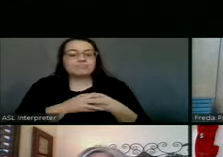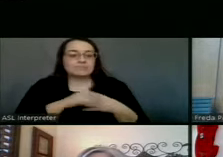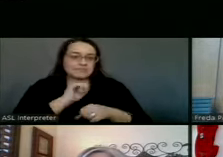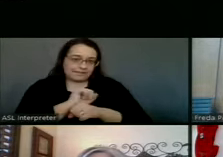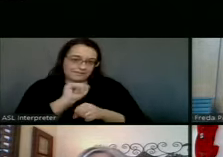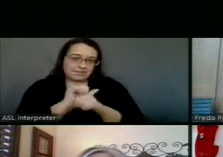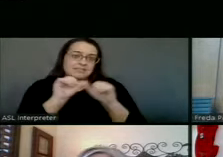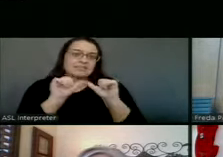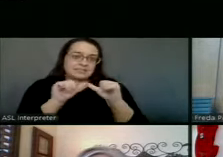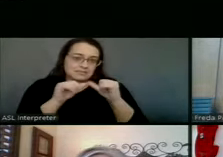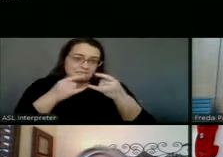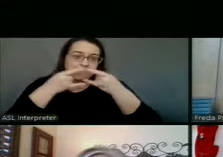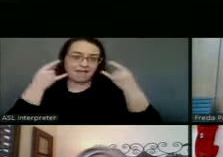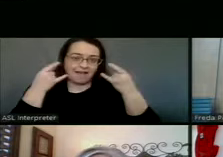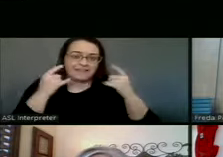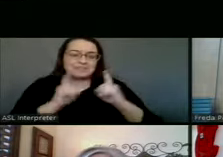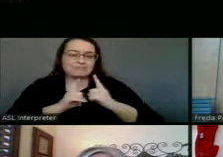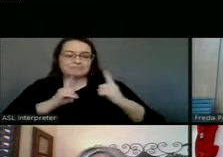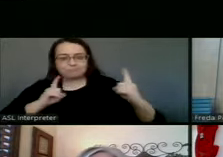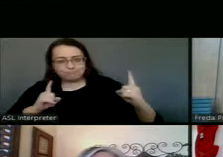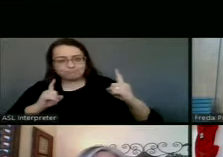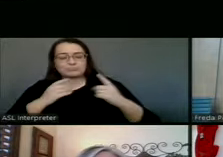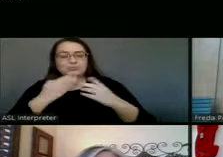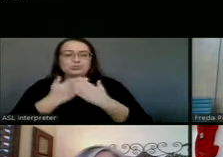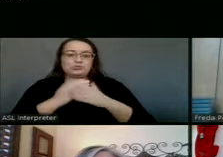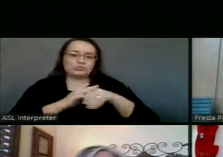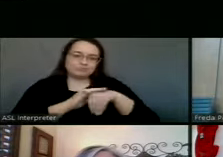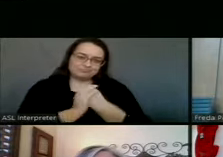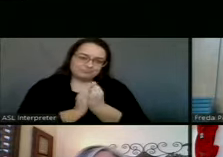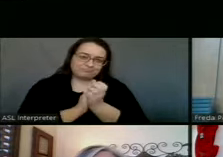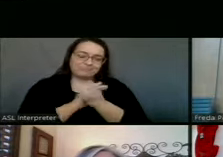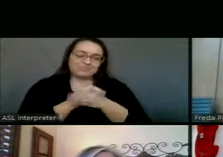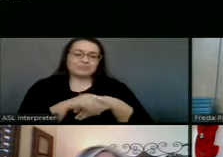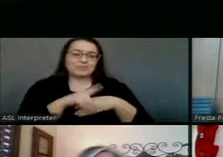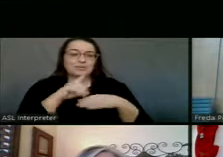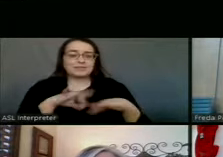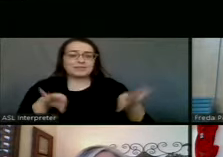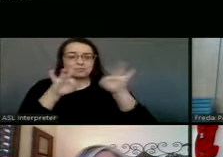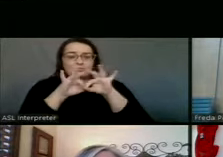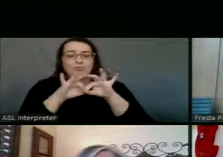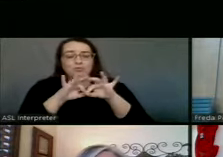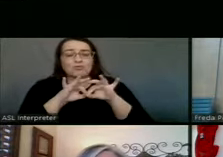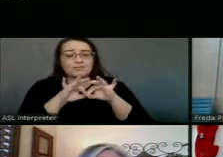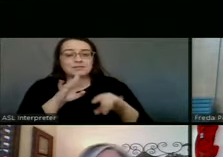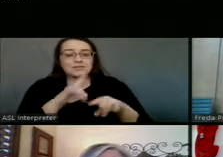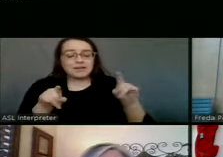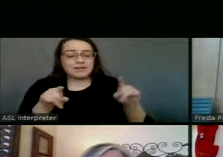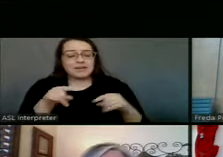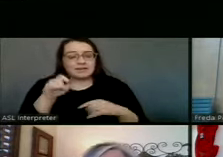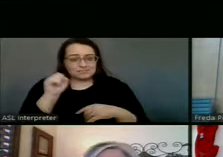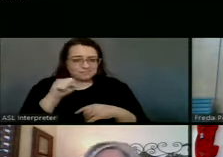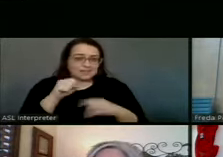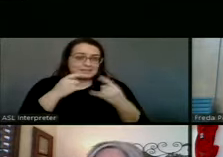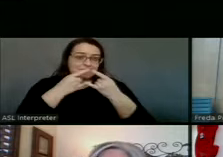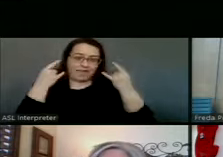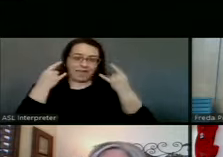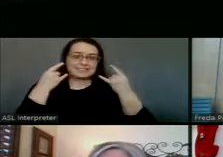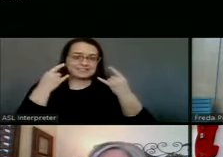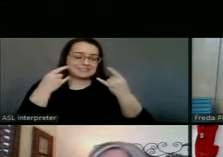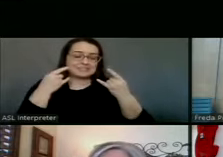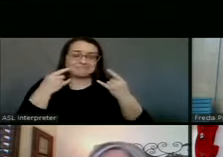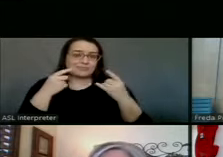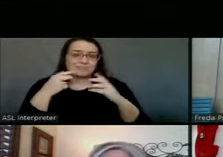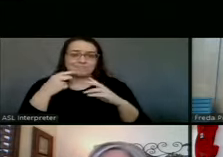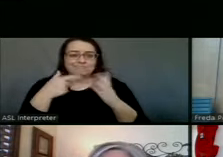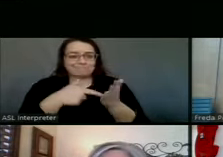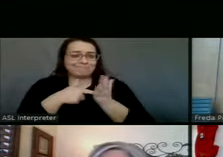your mask. Socially distancing and good hand washing are super important. But, yes, the mask requirement has certainly not